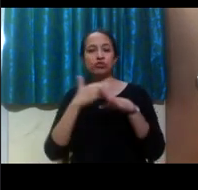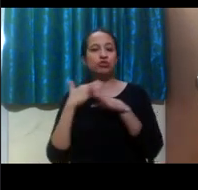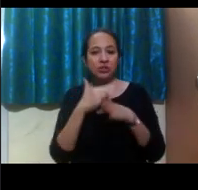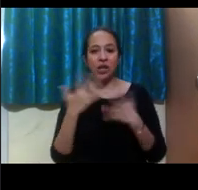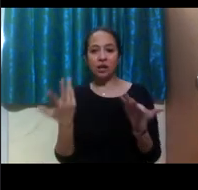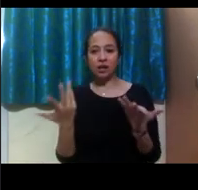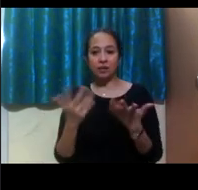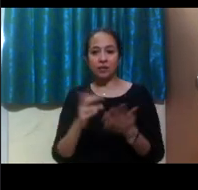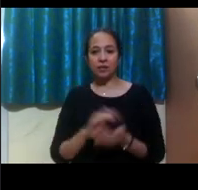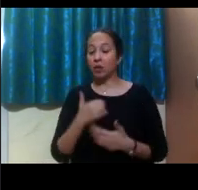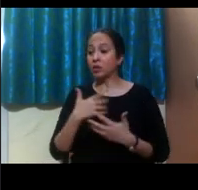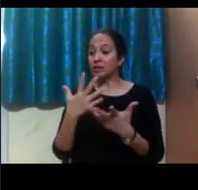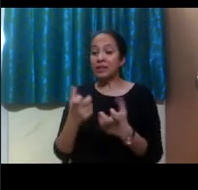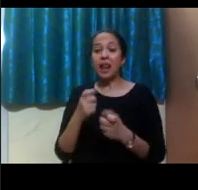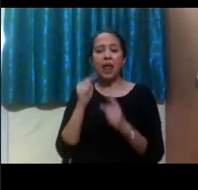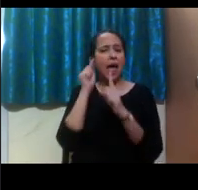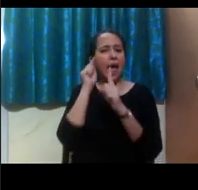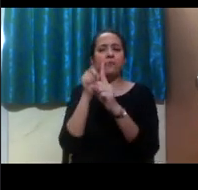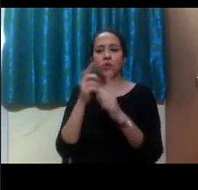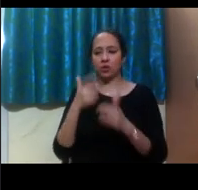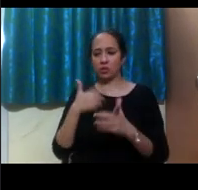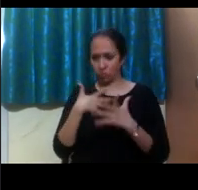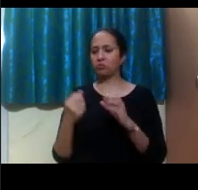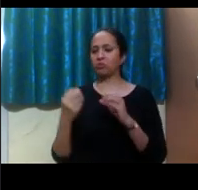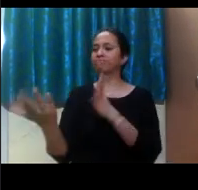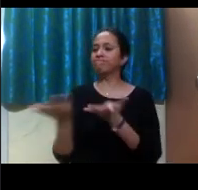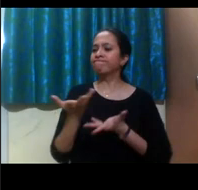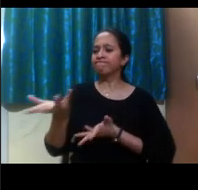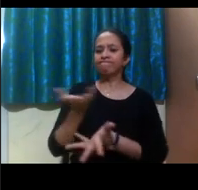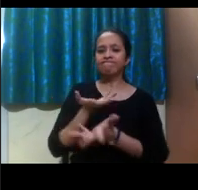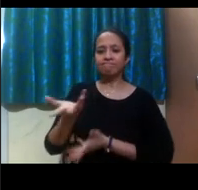saying, we want to talk to you. Okay, next slide, please.